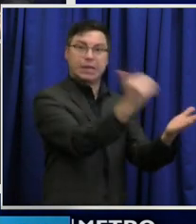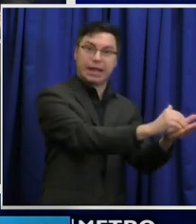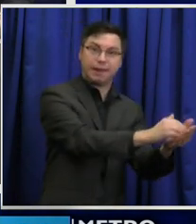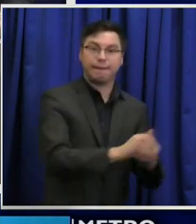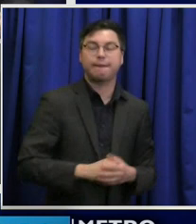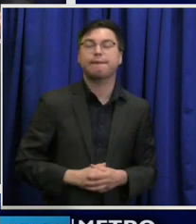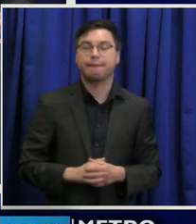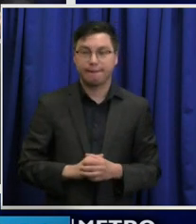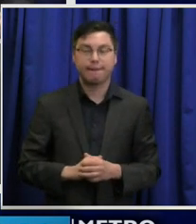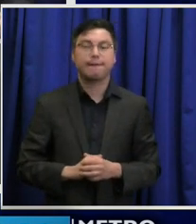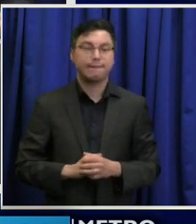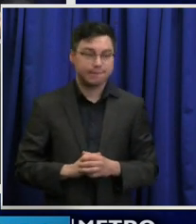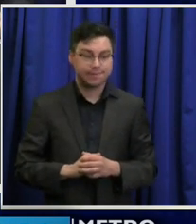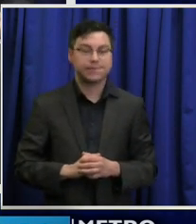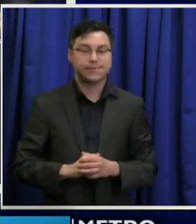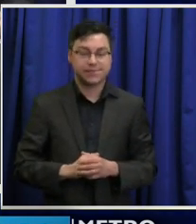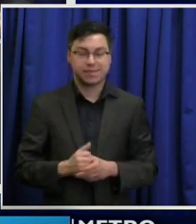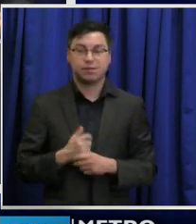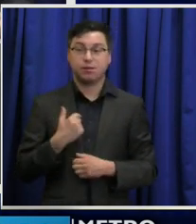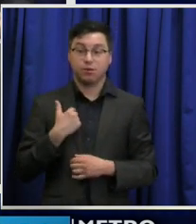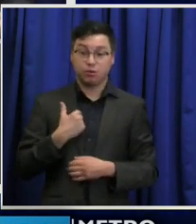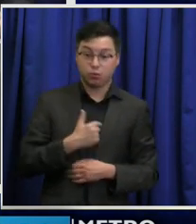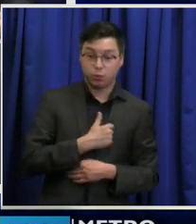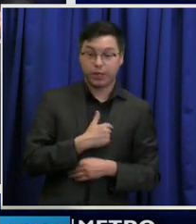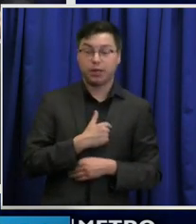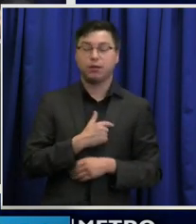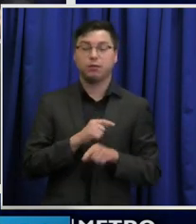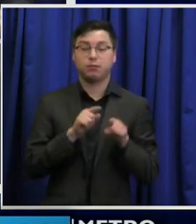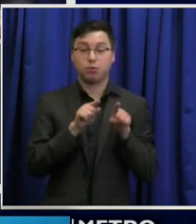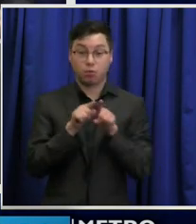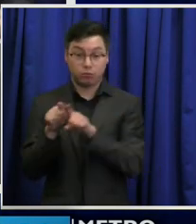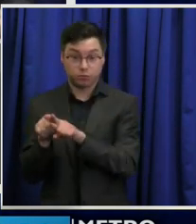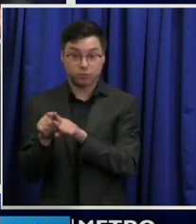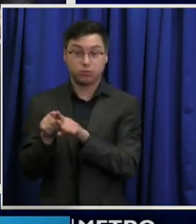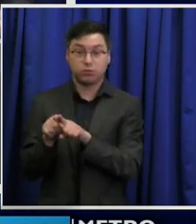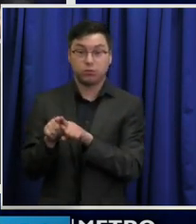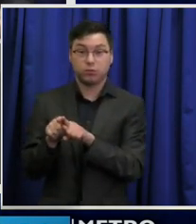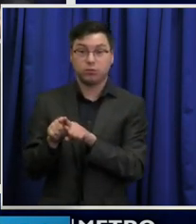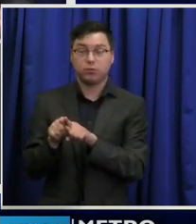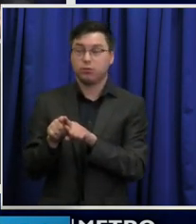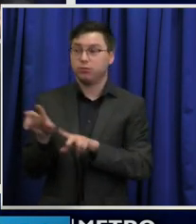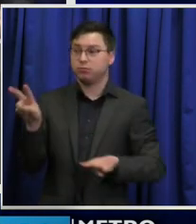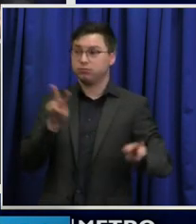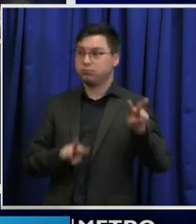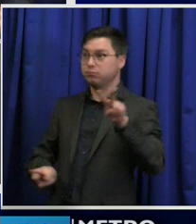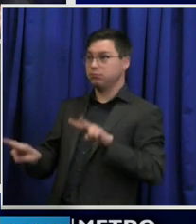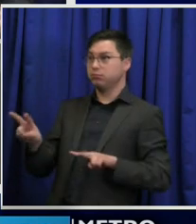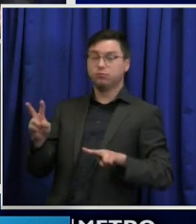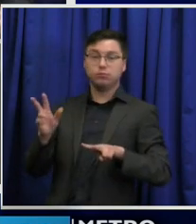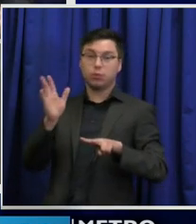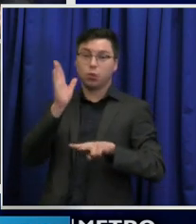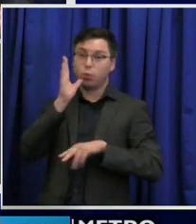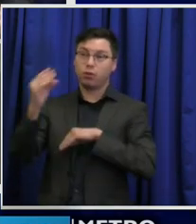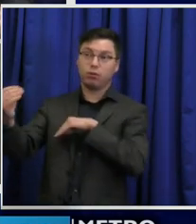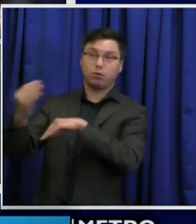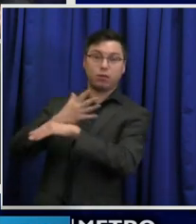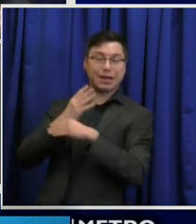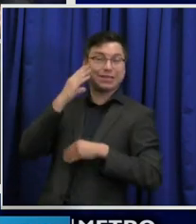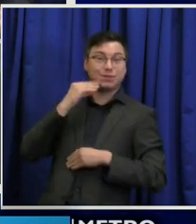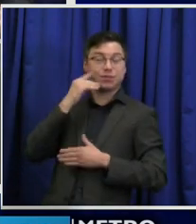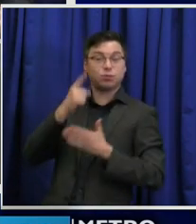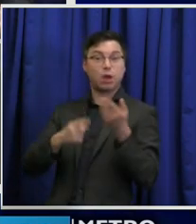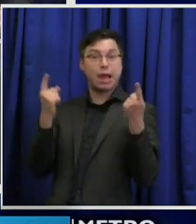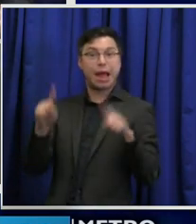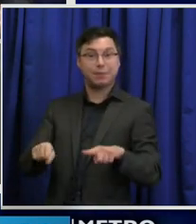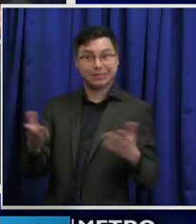we are also subject to what goes on in our state and we can't keep just our county safe. We have to